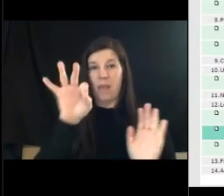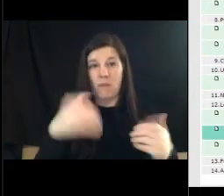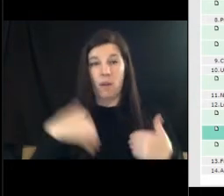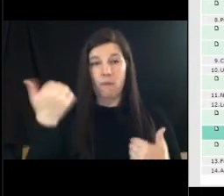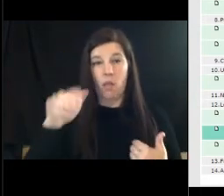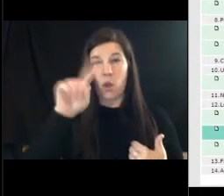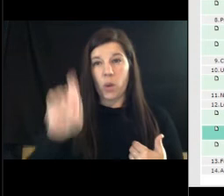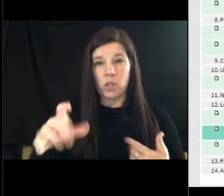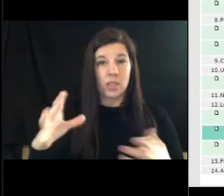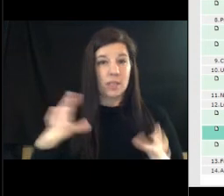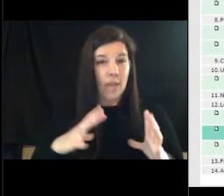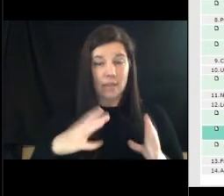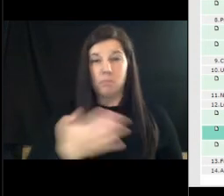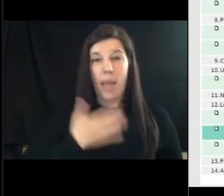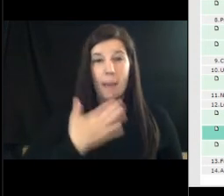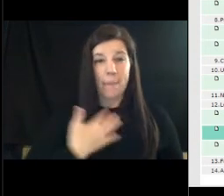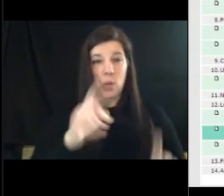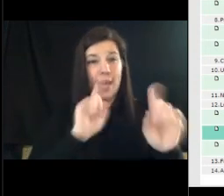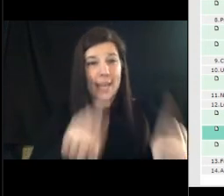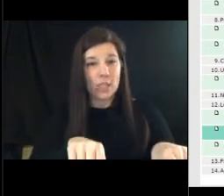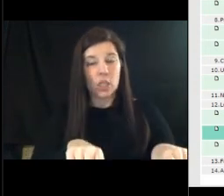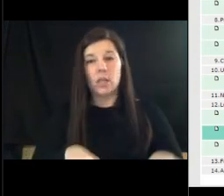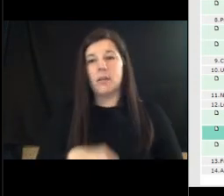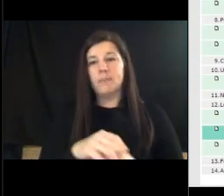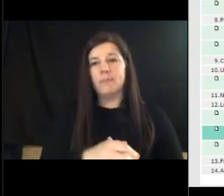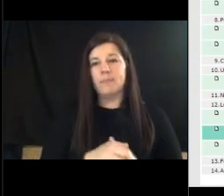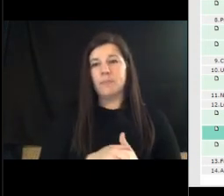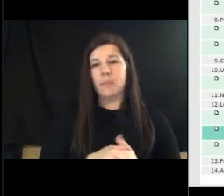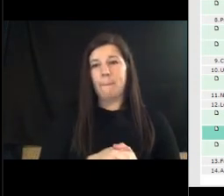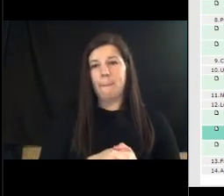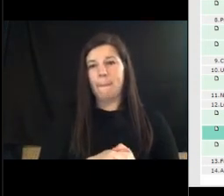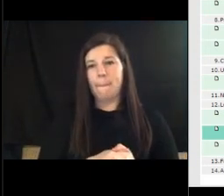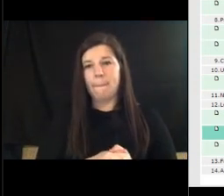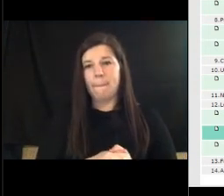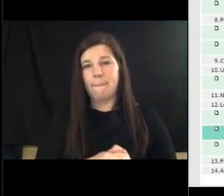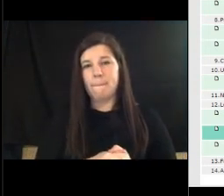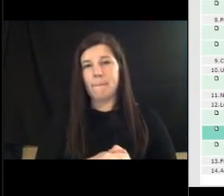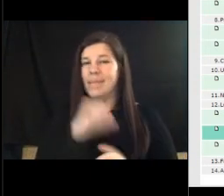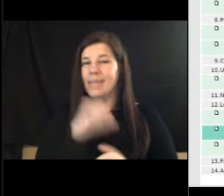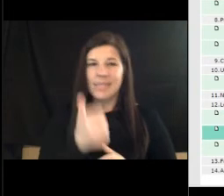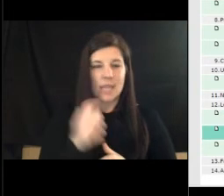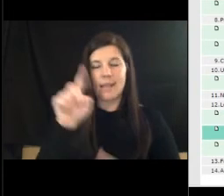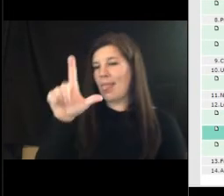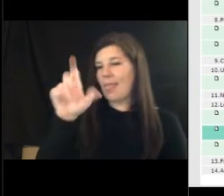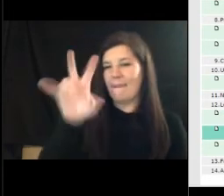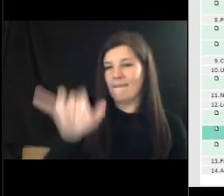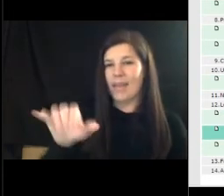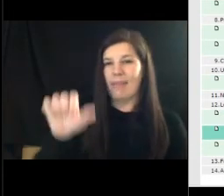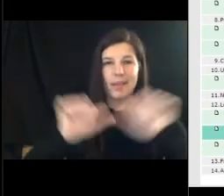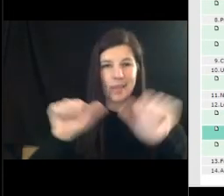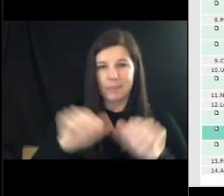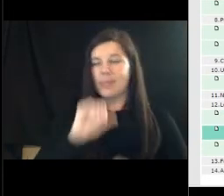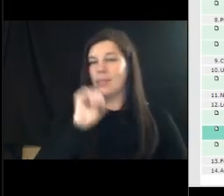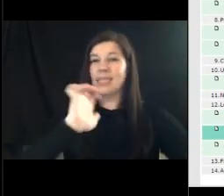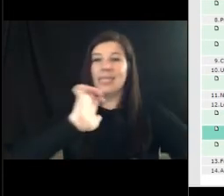um answer it but that's that's what these two items are but it does not levy the assessment it does not set any assessment amounts it just provides